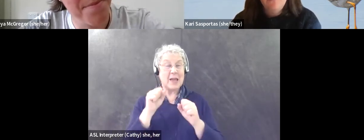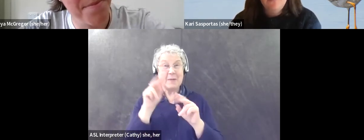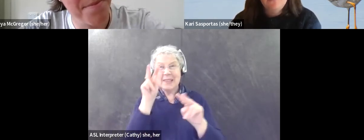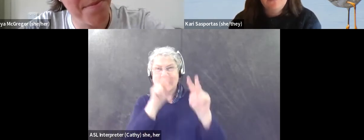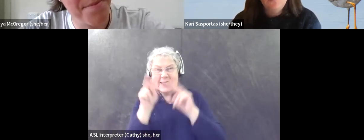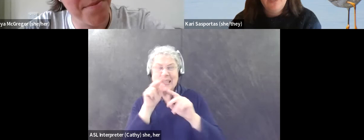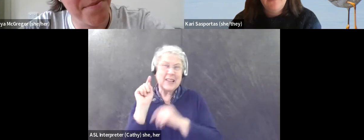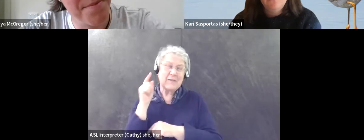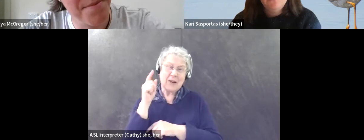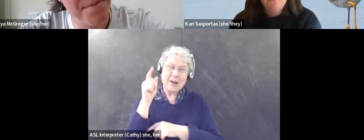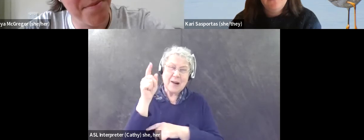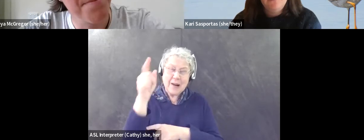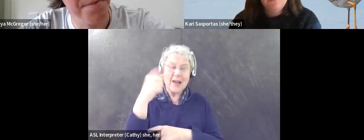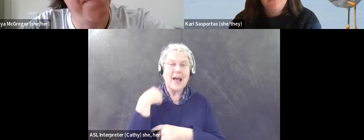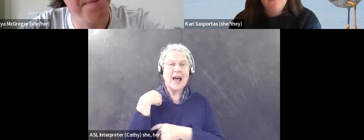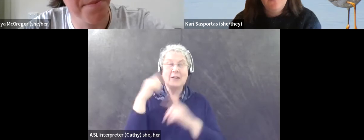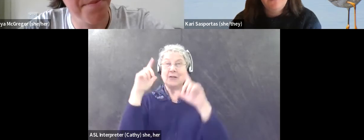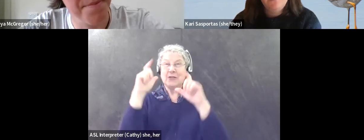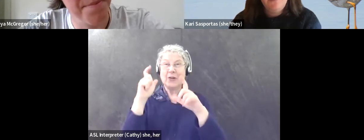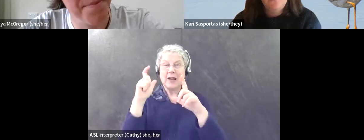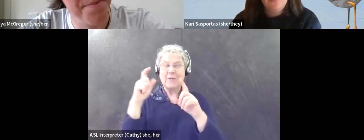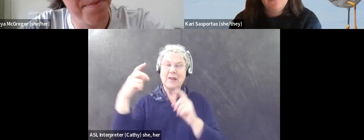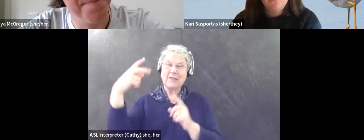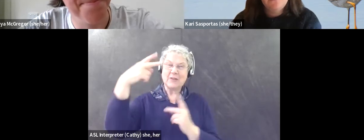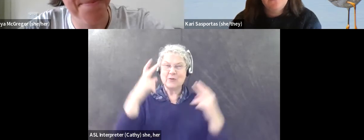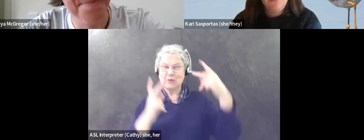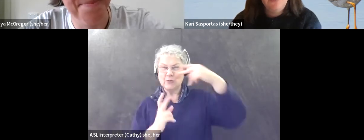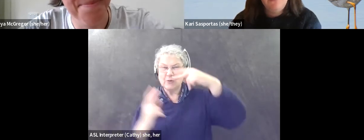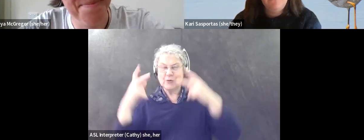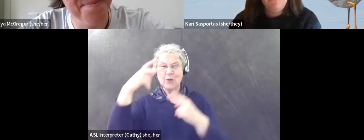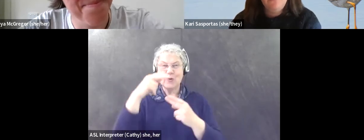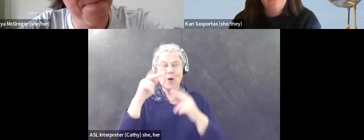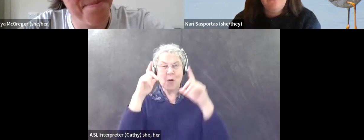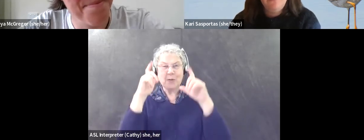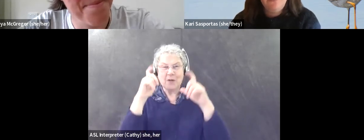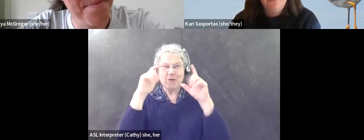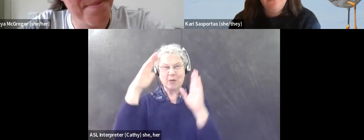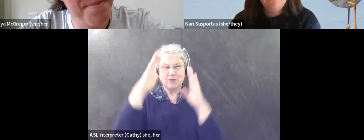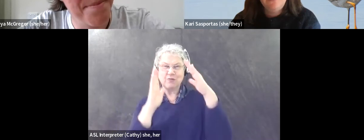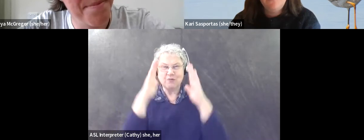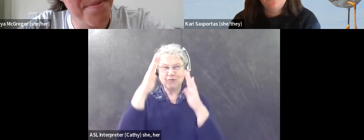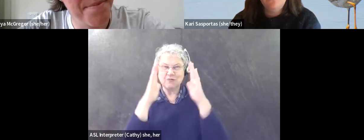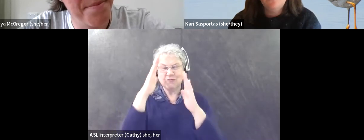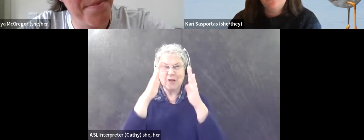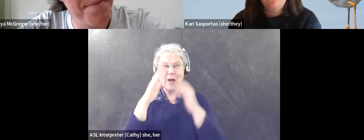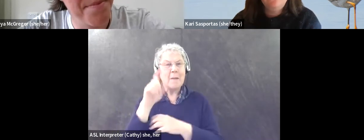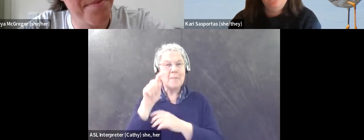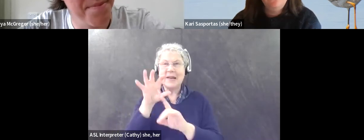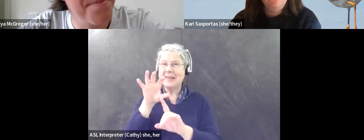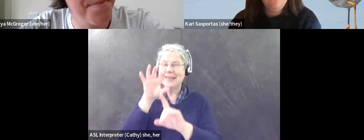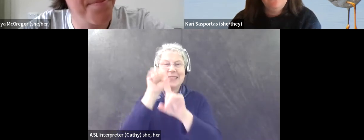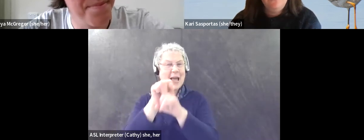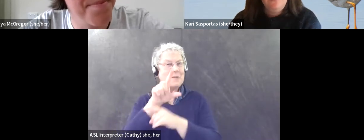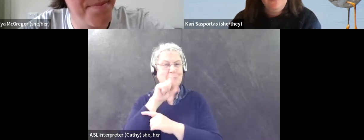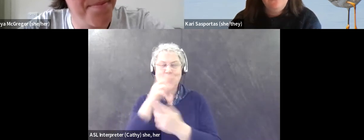crop the photos as well. So it was kind of a multi-step process to really get that focal length that I needed to capture the birds I wanted to